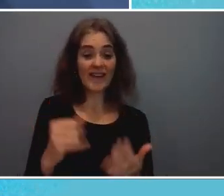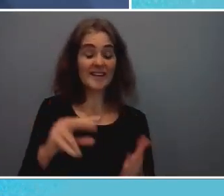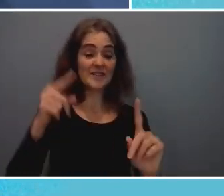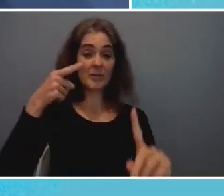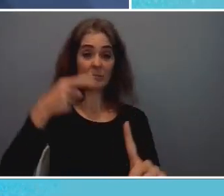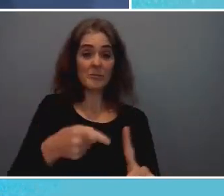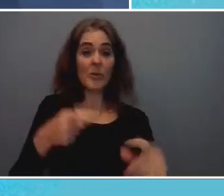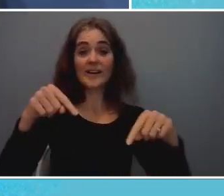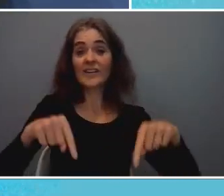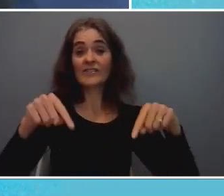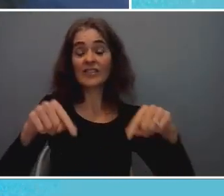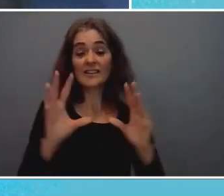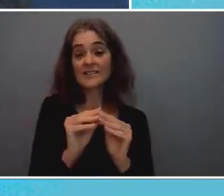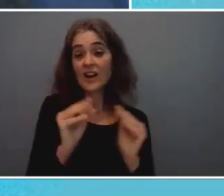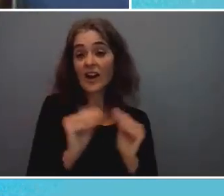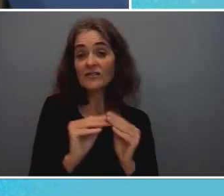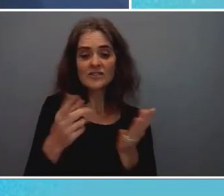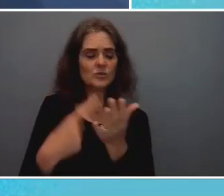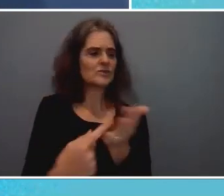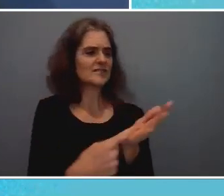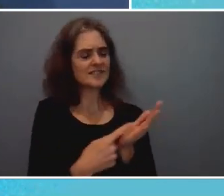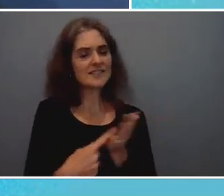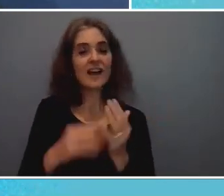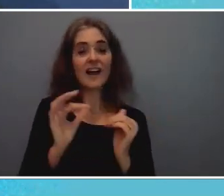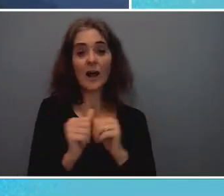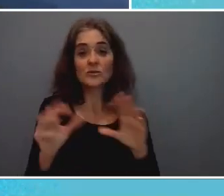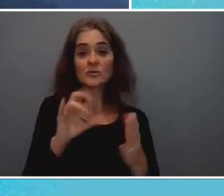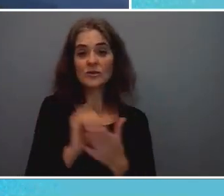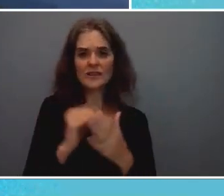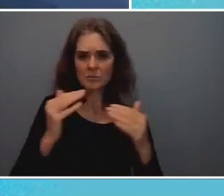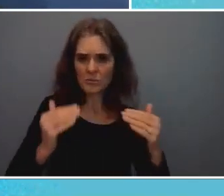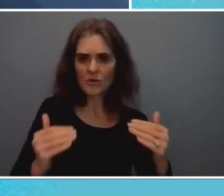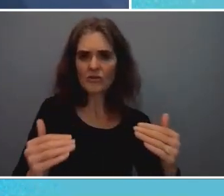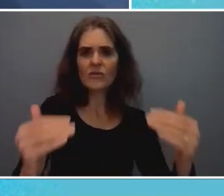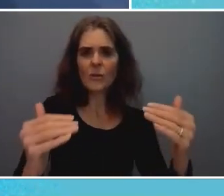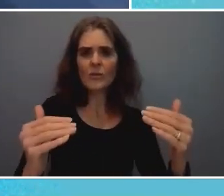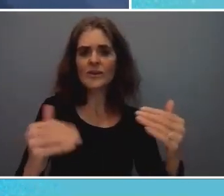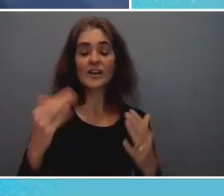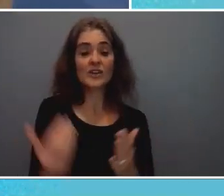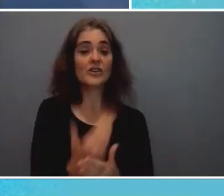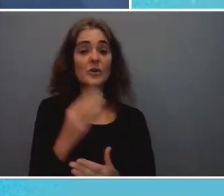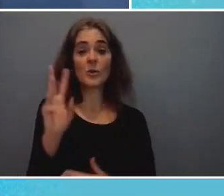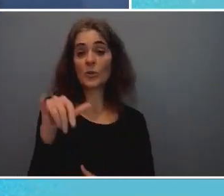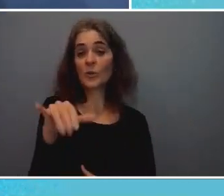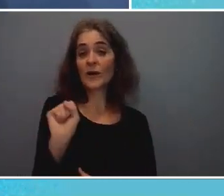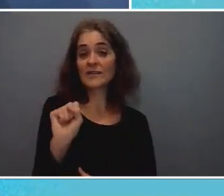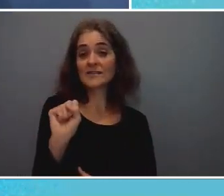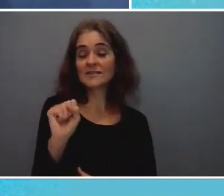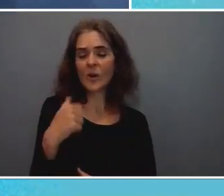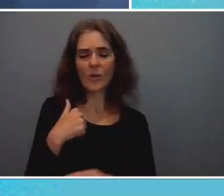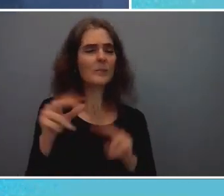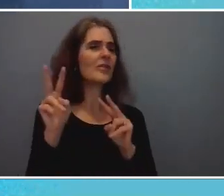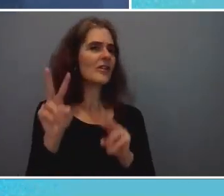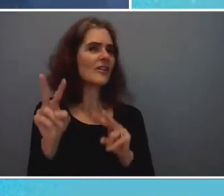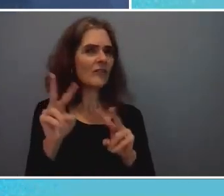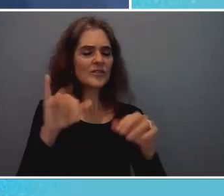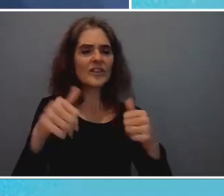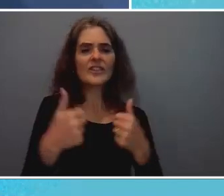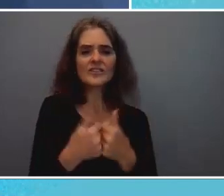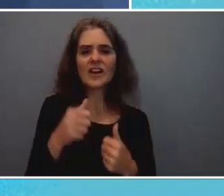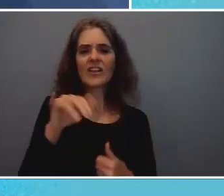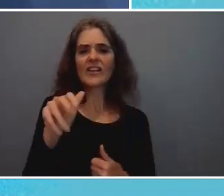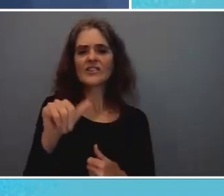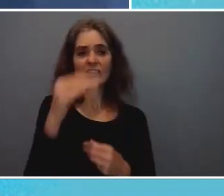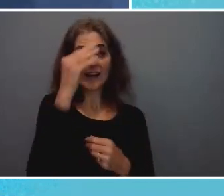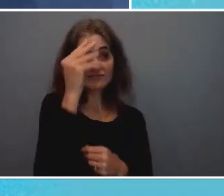How to do this moving forward in new ways. So, I'm really looking forward sort of to the challenge that Jay put forward to us